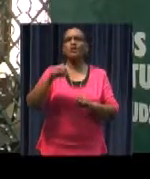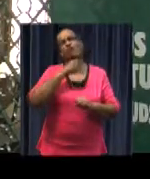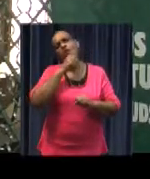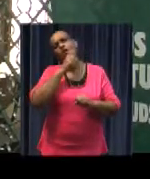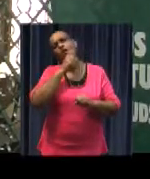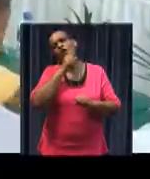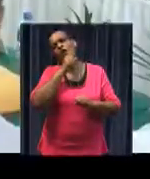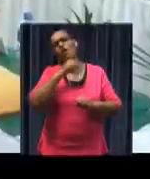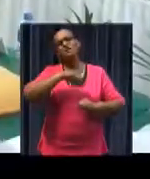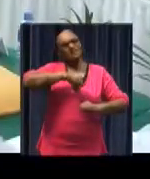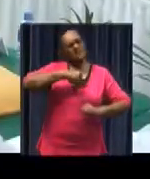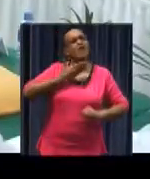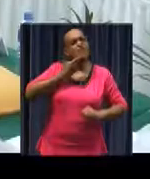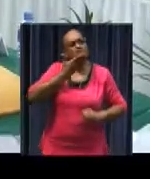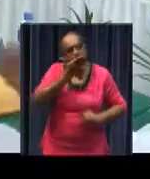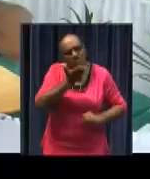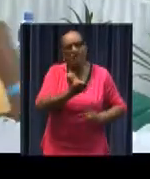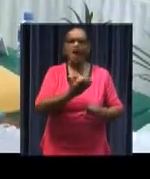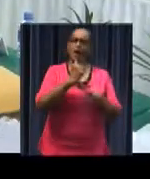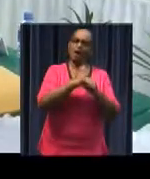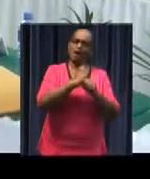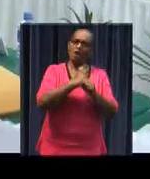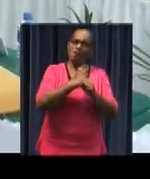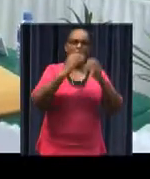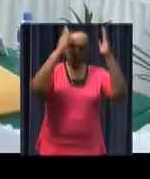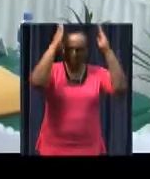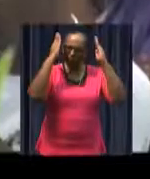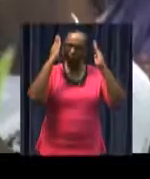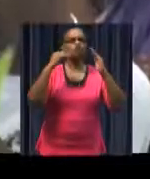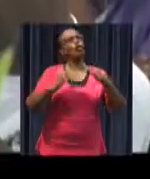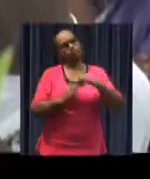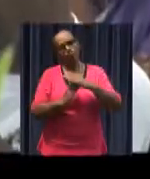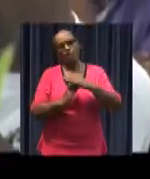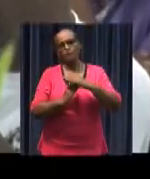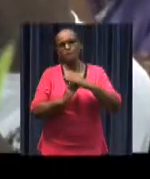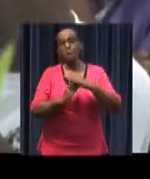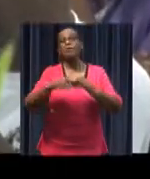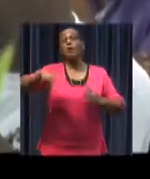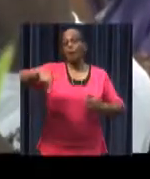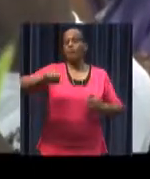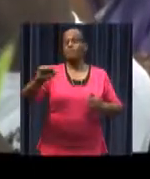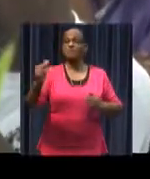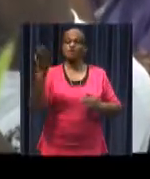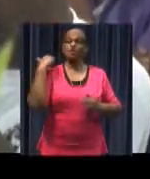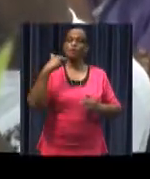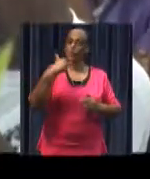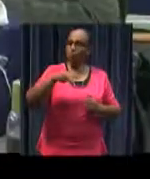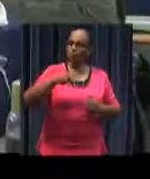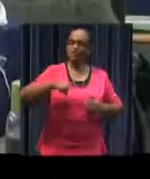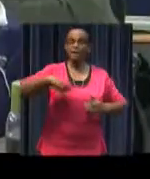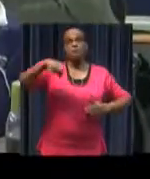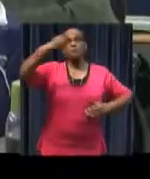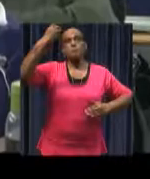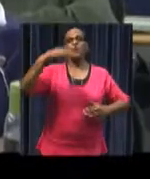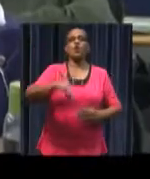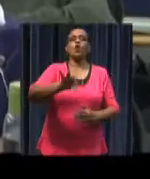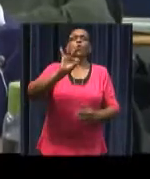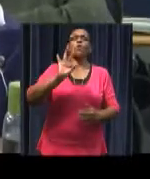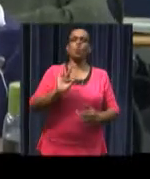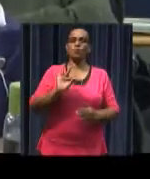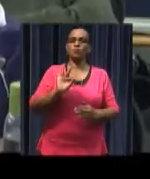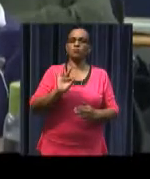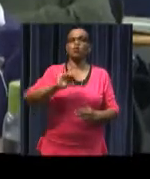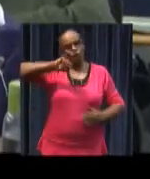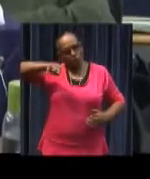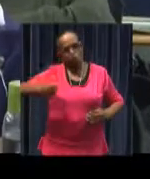Pansa replaces Reverend Emil Ritveld who stepped down as bishop because of his old age Pansa was elected